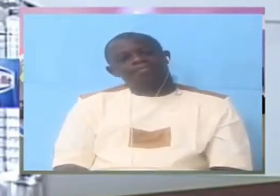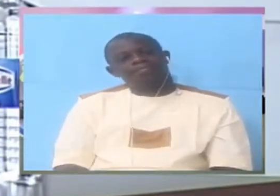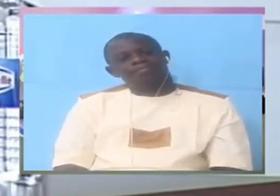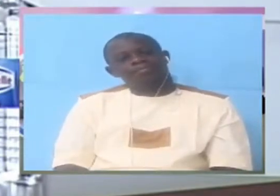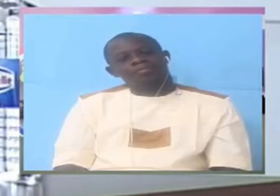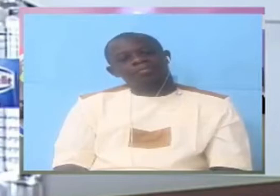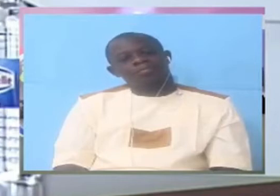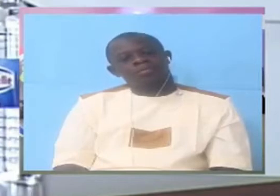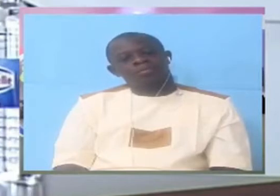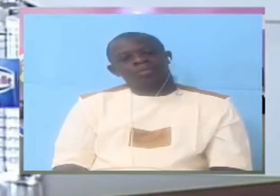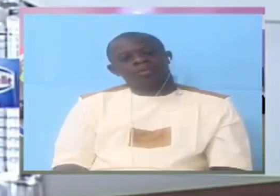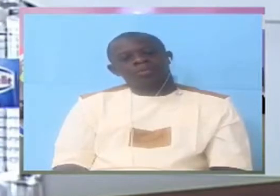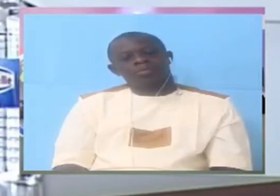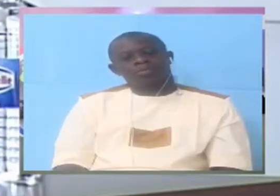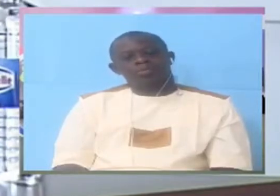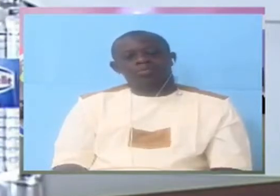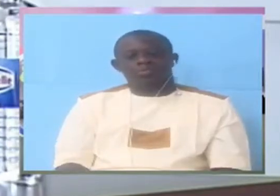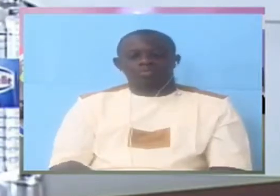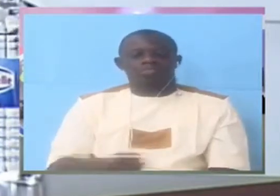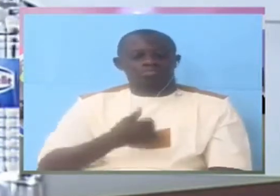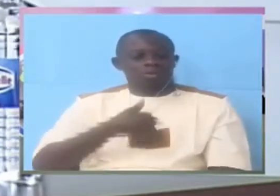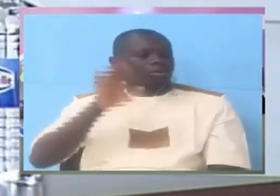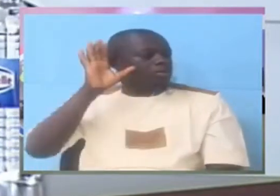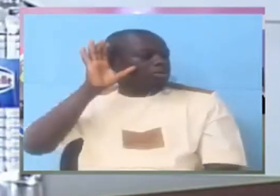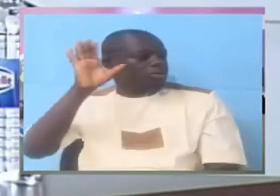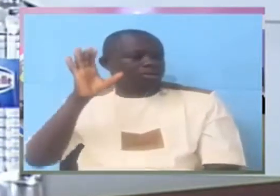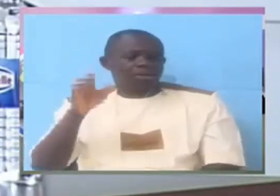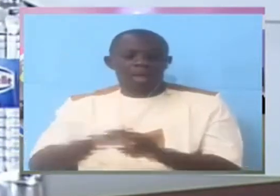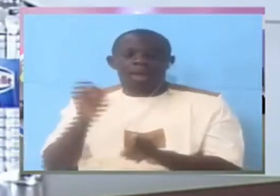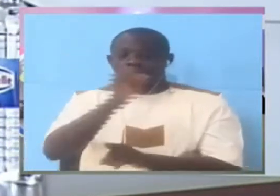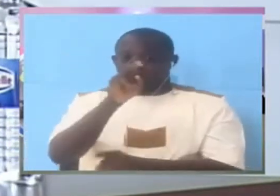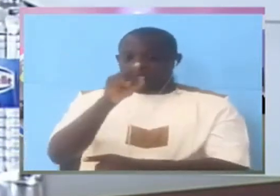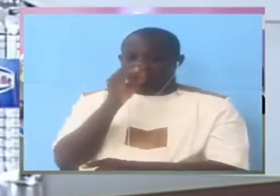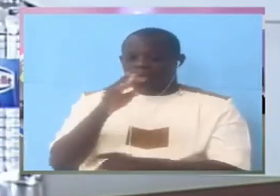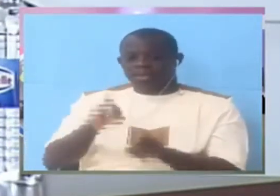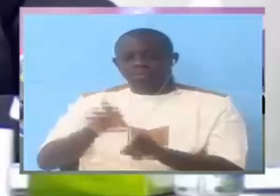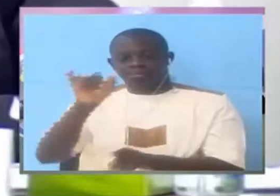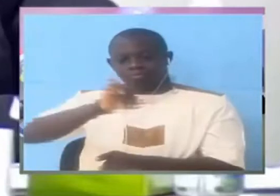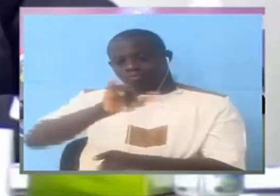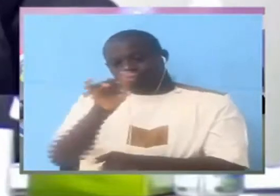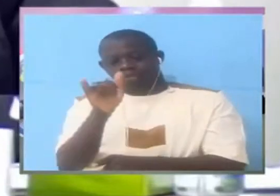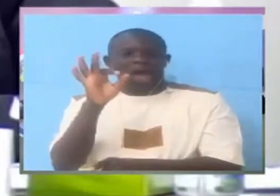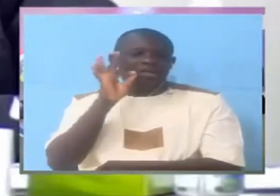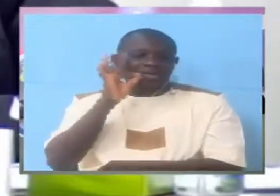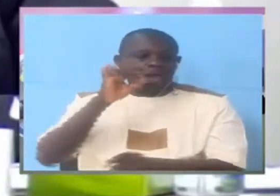either answer will be disappointing. I will not answer. Very good.